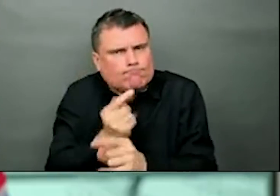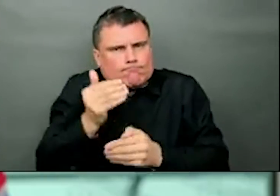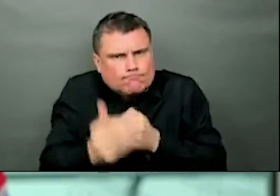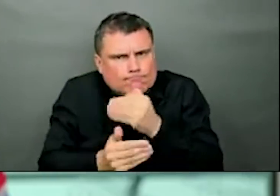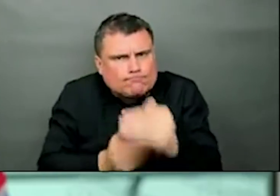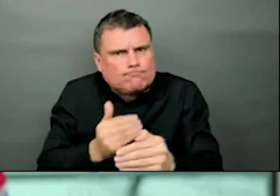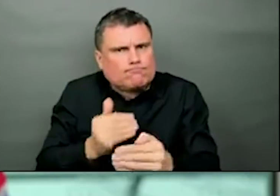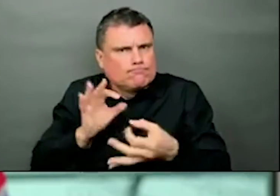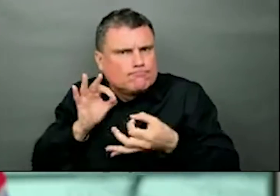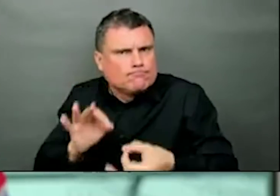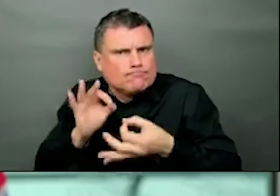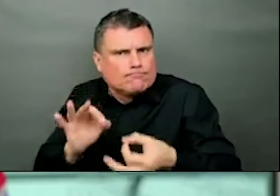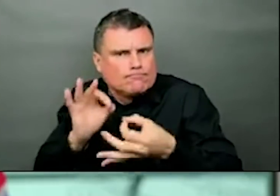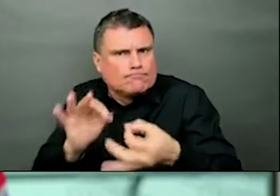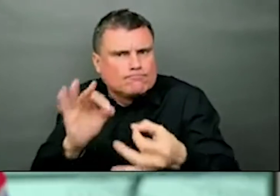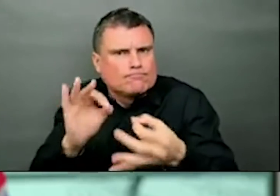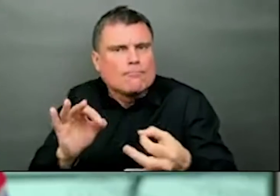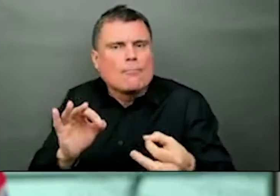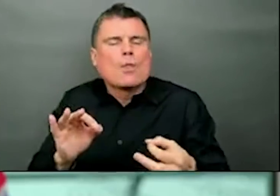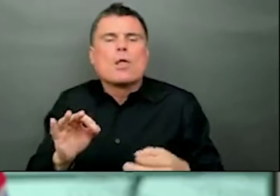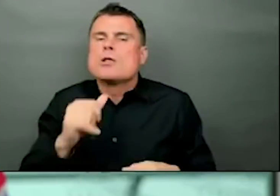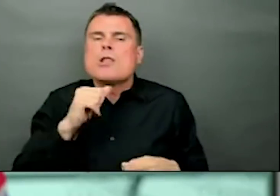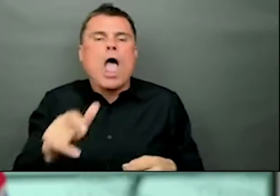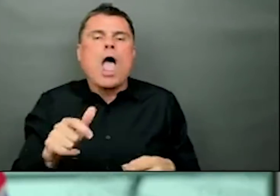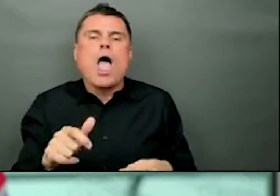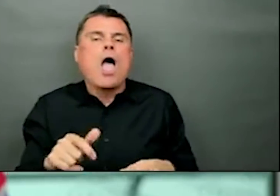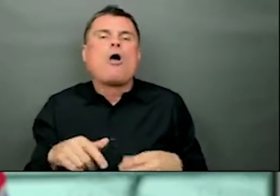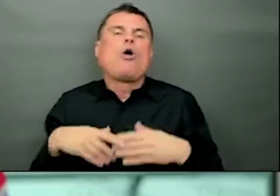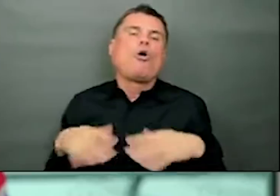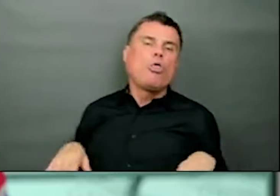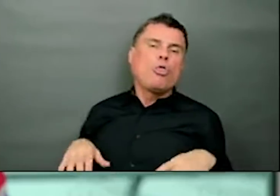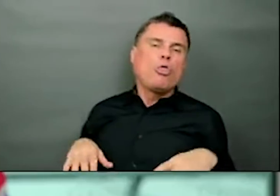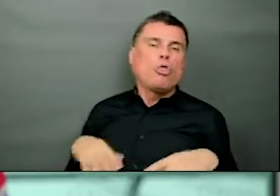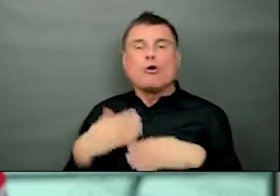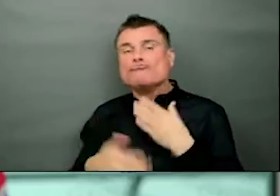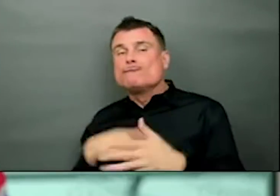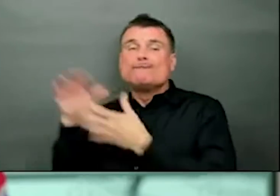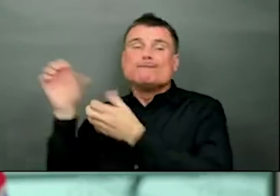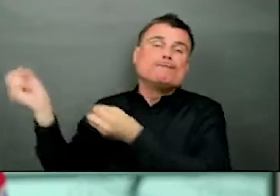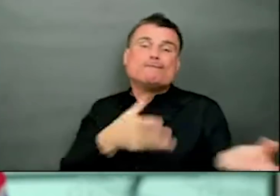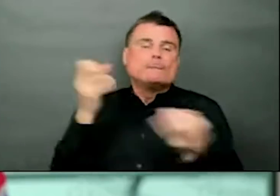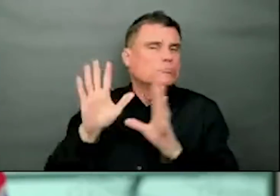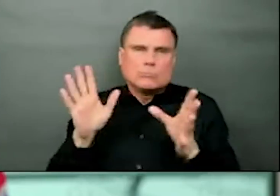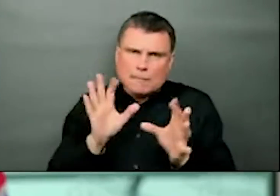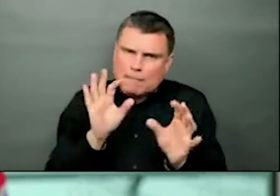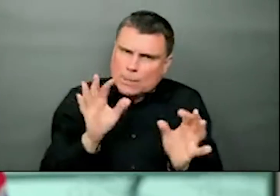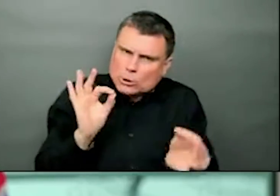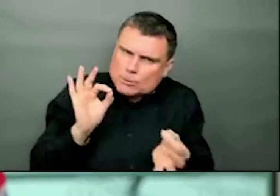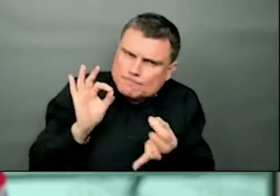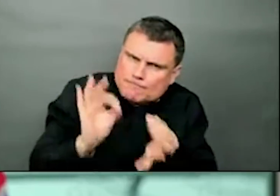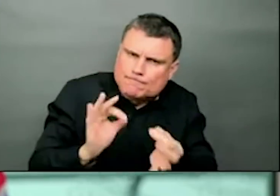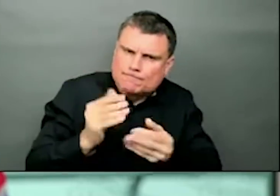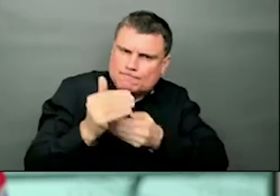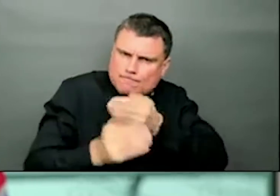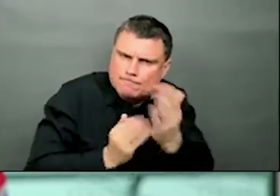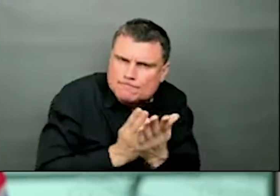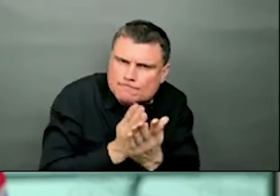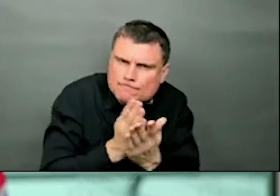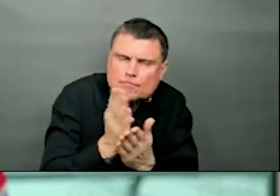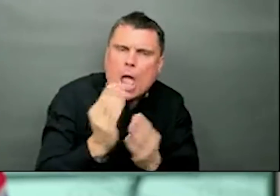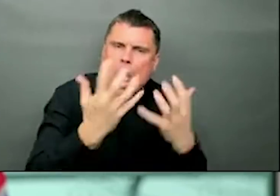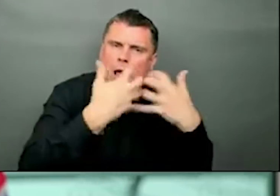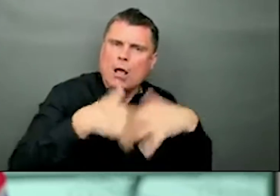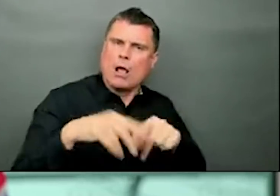doses of vaccine. We have putting together the building blocks to make sure that we can be as efficient as possible.